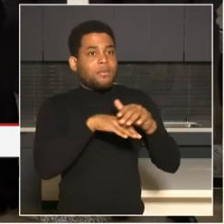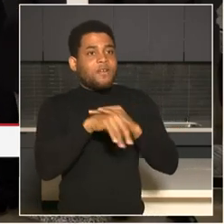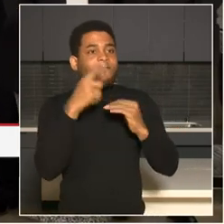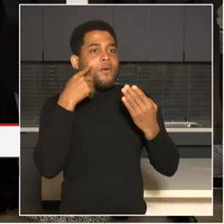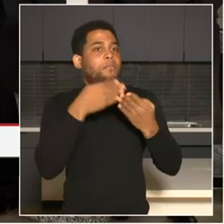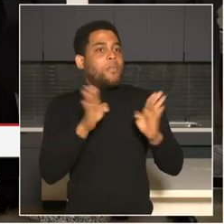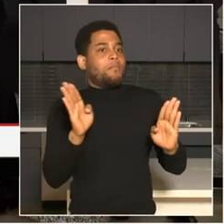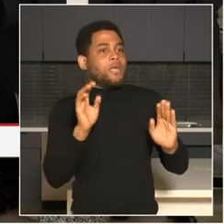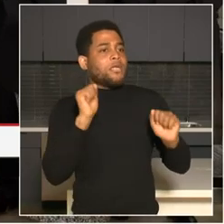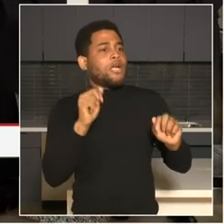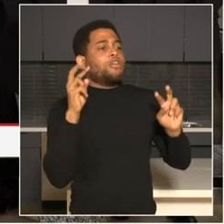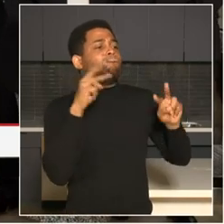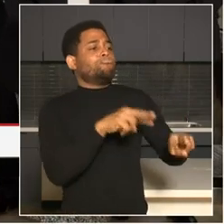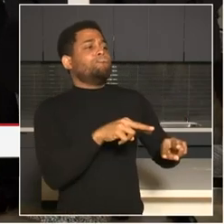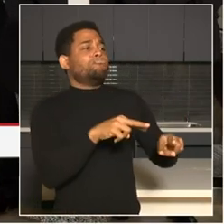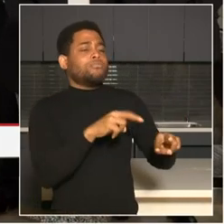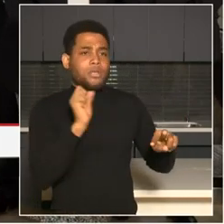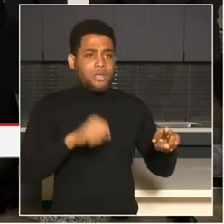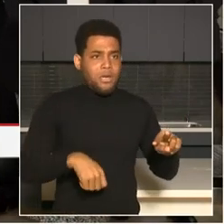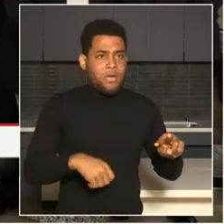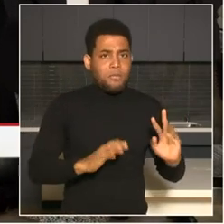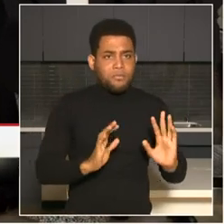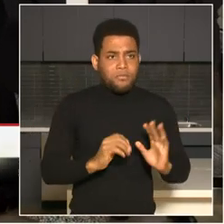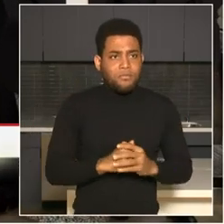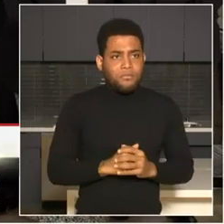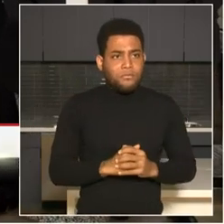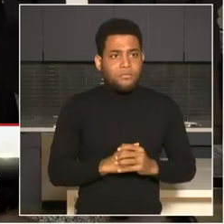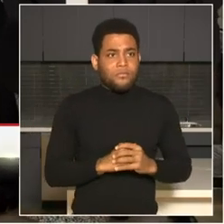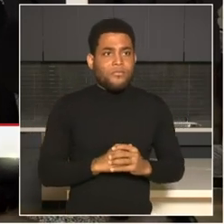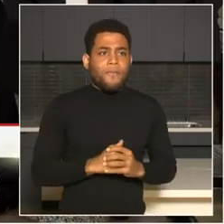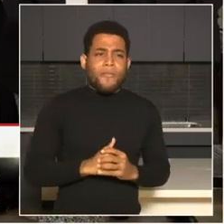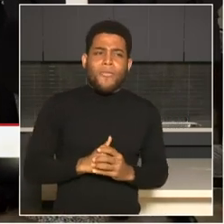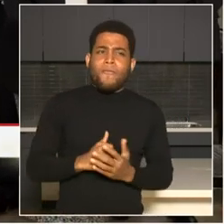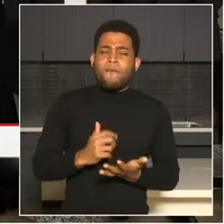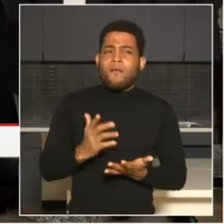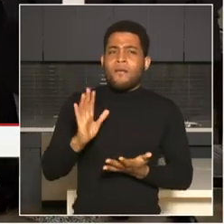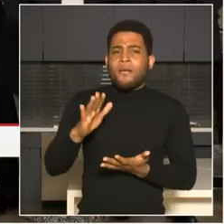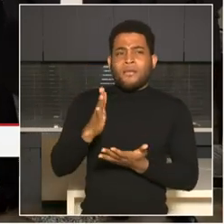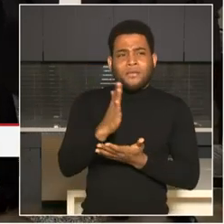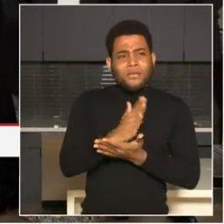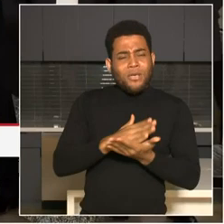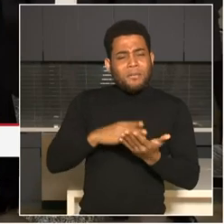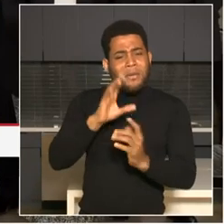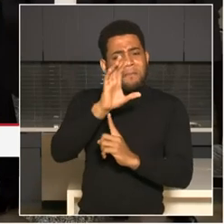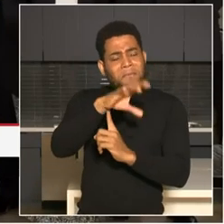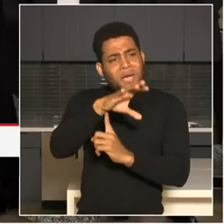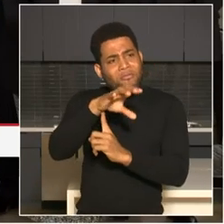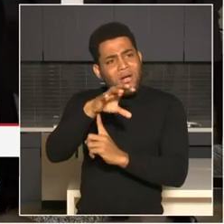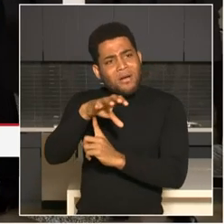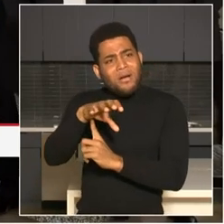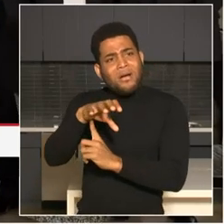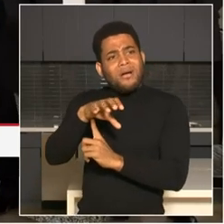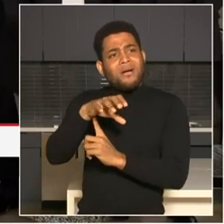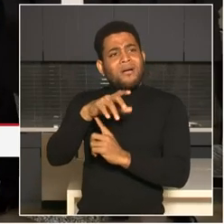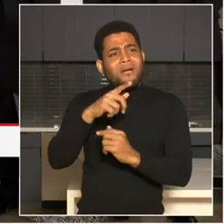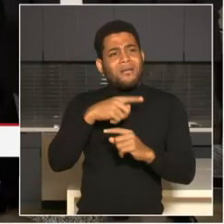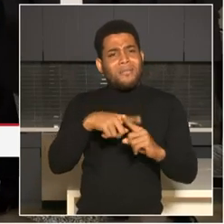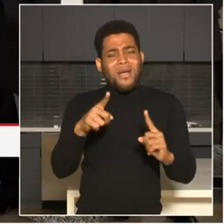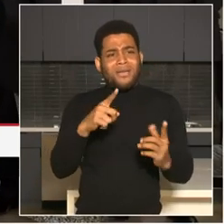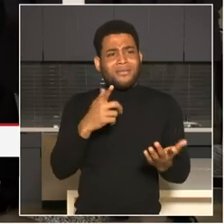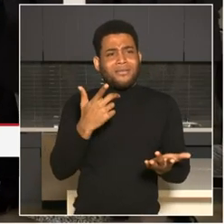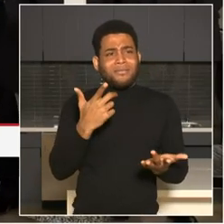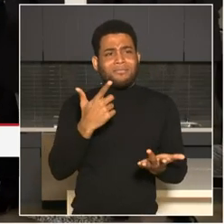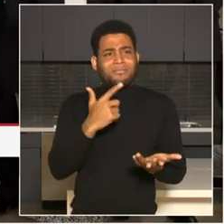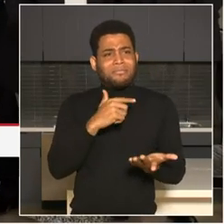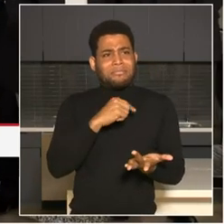Yes, sir. areas of the city that you need cameras in that are unrepresented in the city right now? Well, I don't, I'm sure